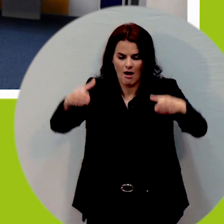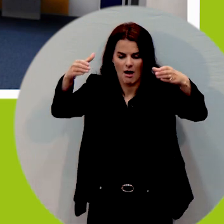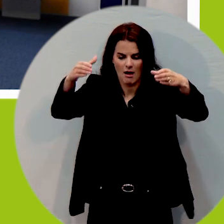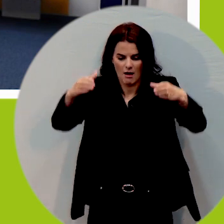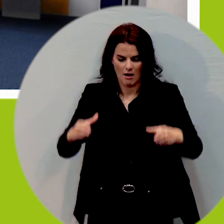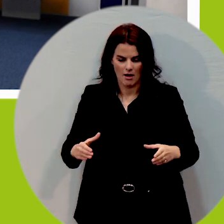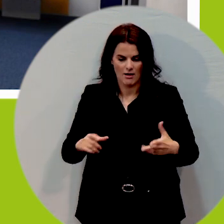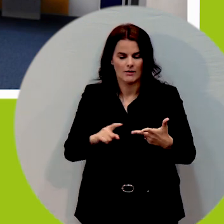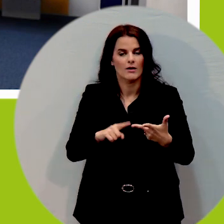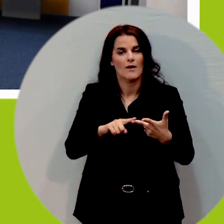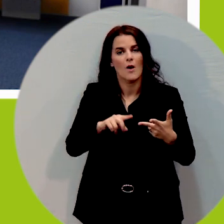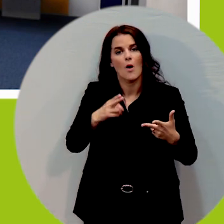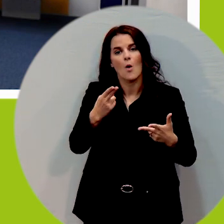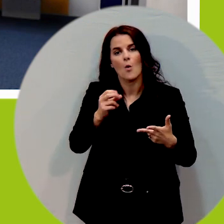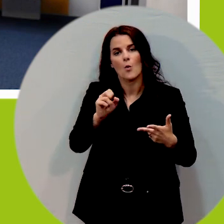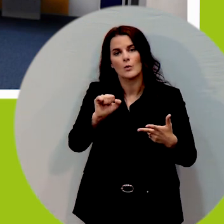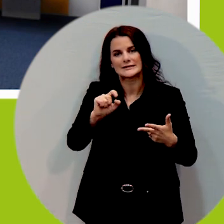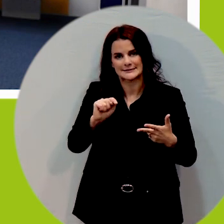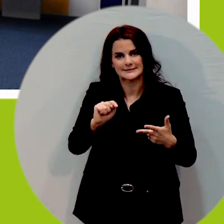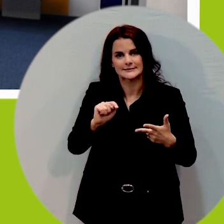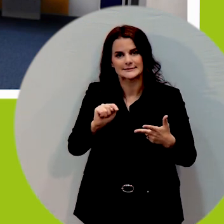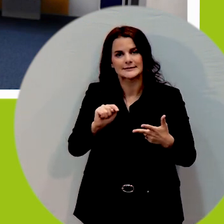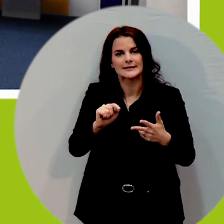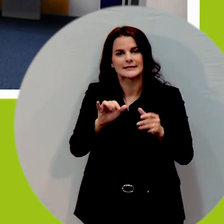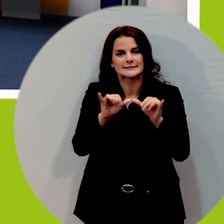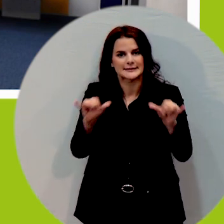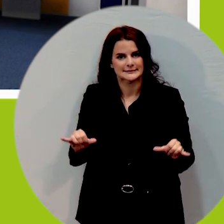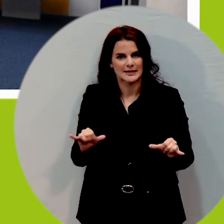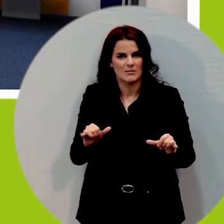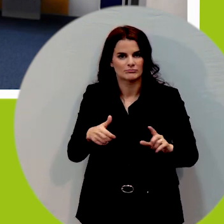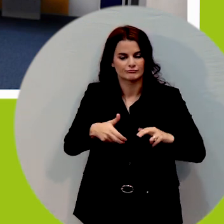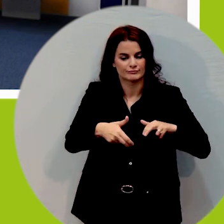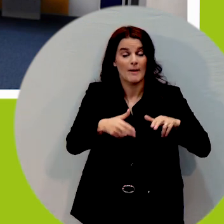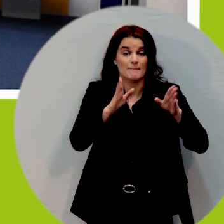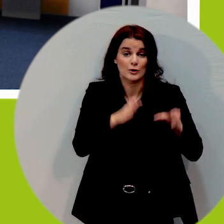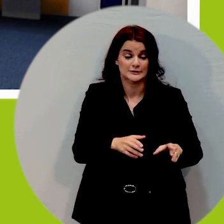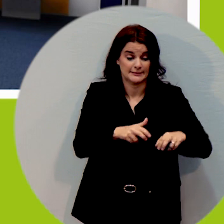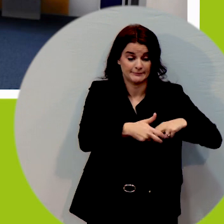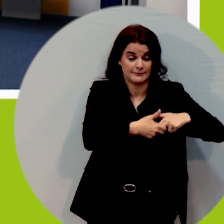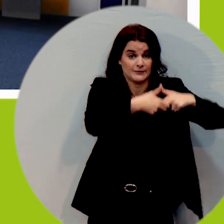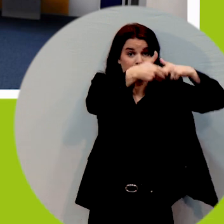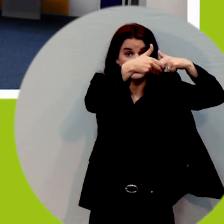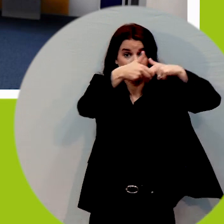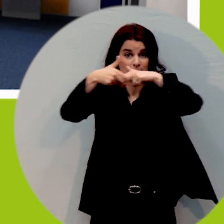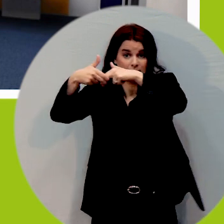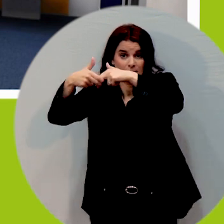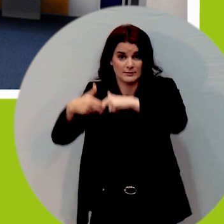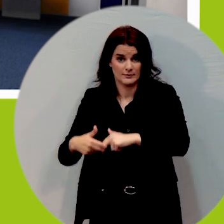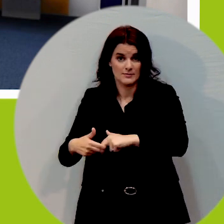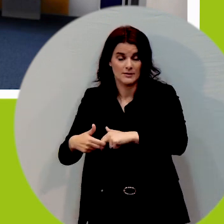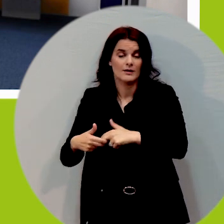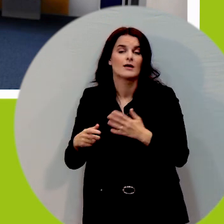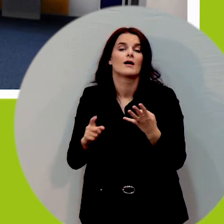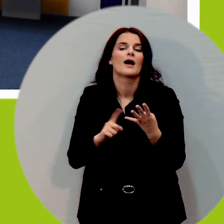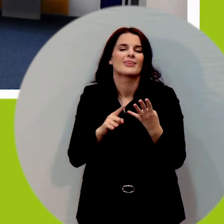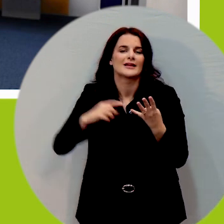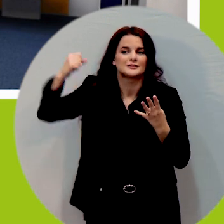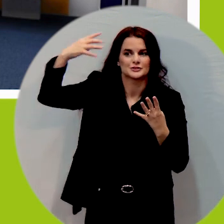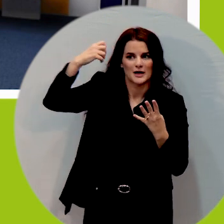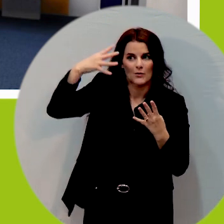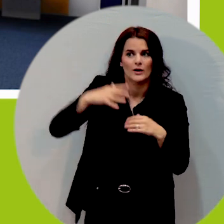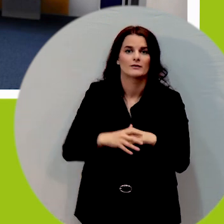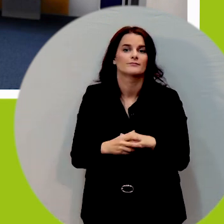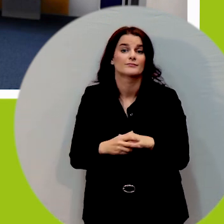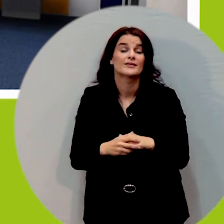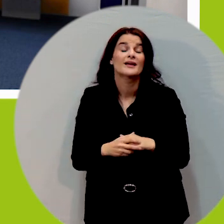much larger and usable space to ensure that anybody can attend the events that are